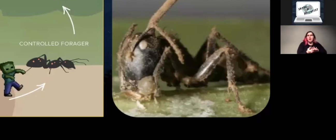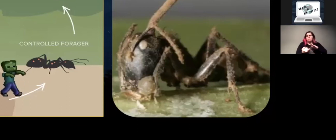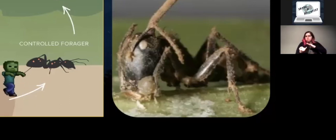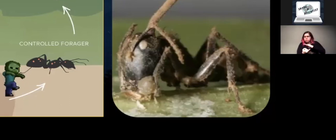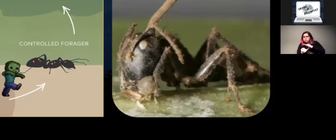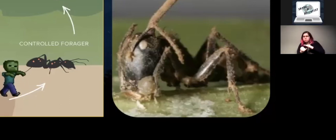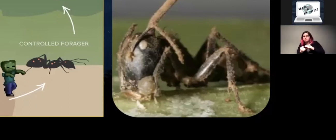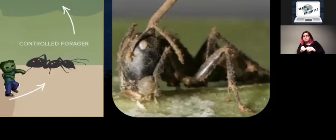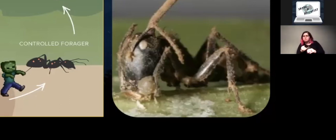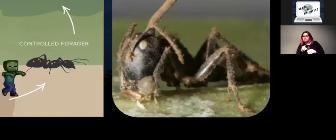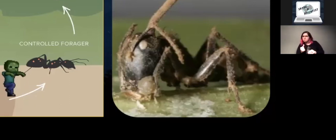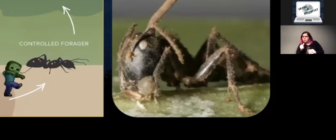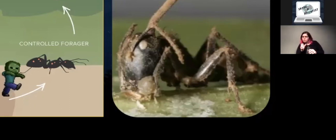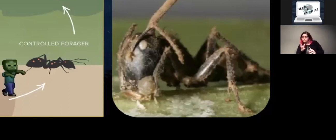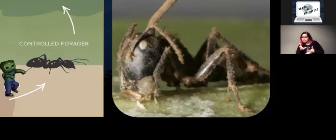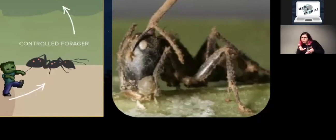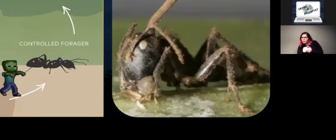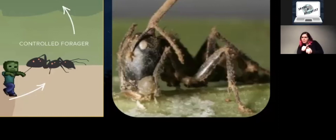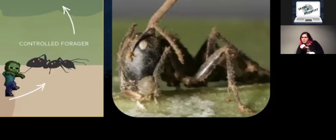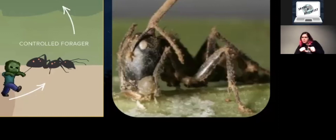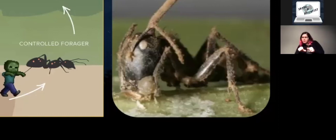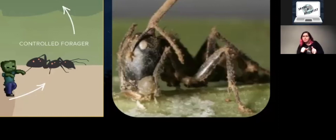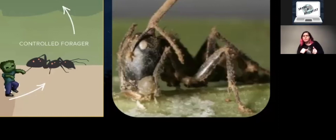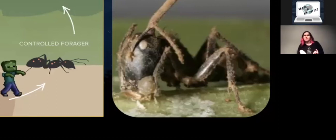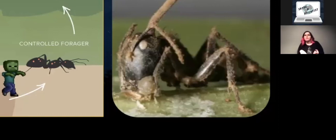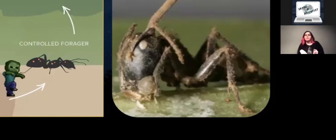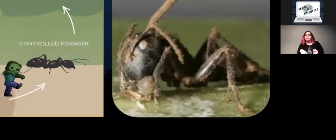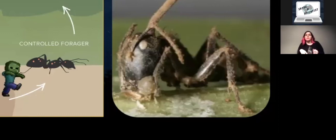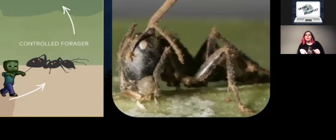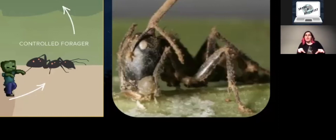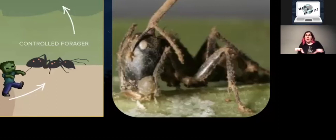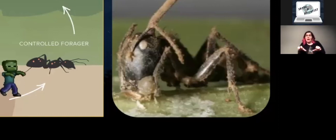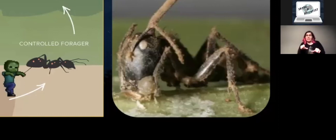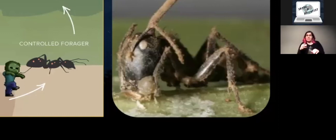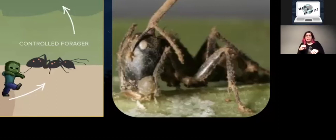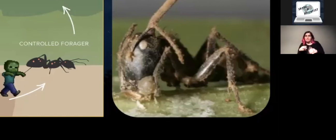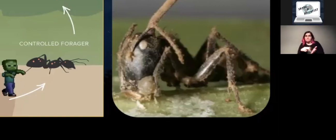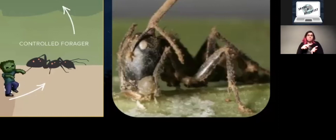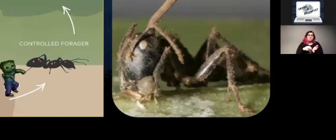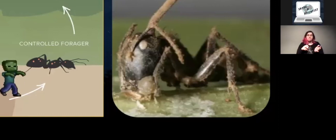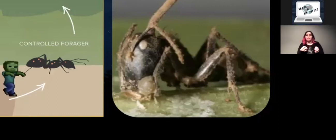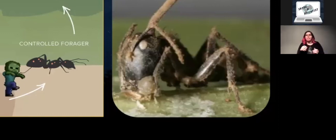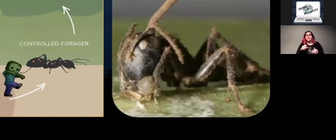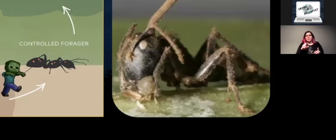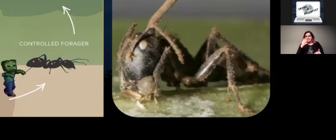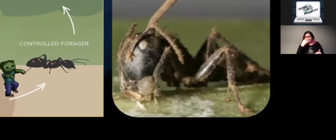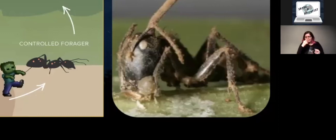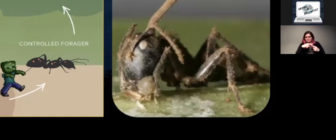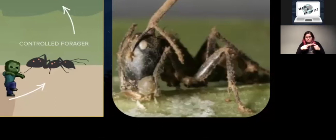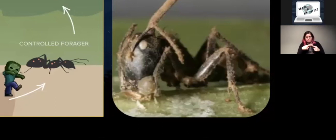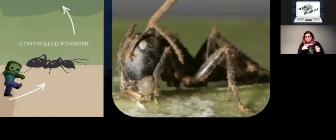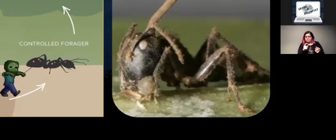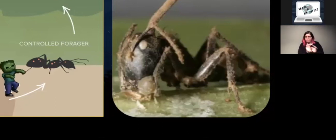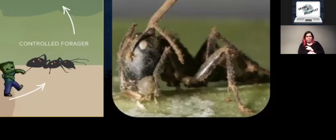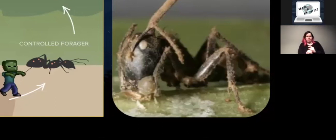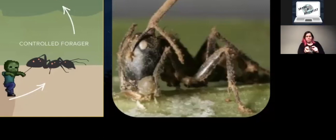don't talk to each other very much. It can make them really hyperactive. It can mess with their sleep cycle. So they just stay awake all the